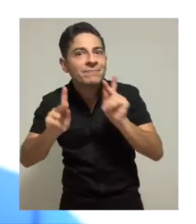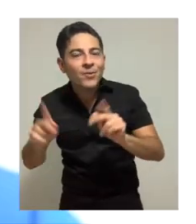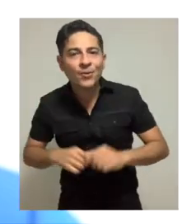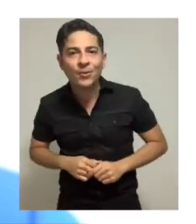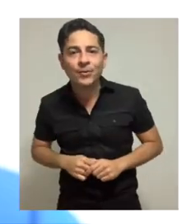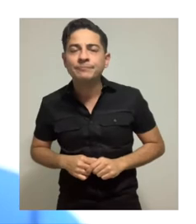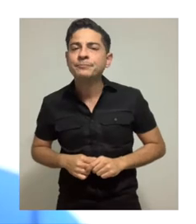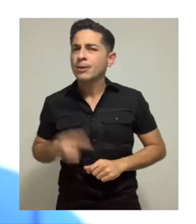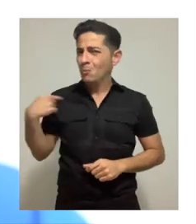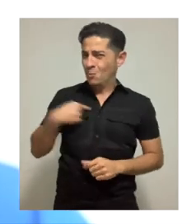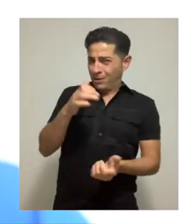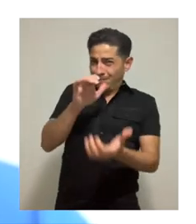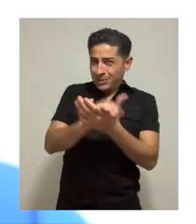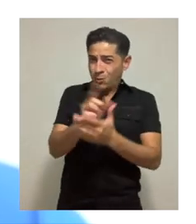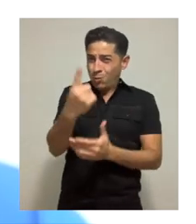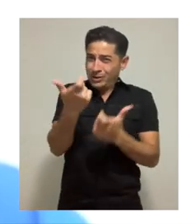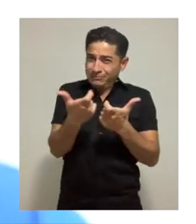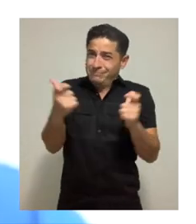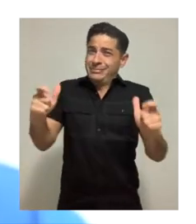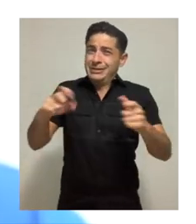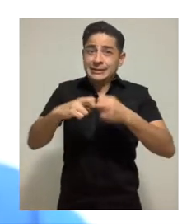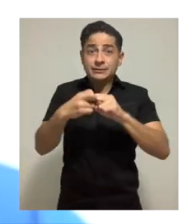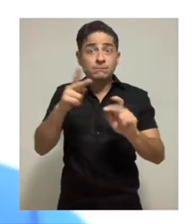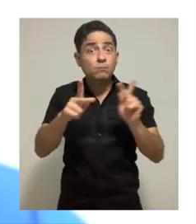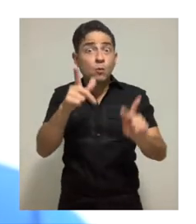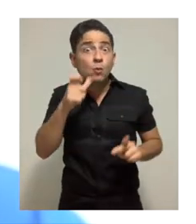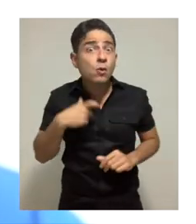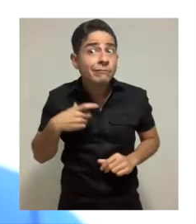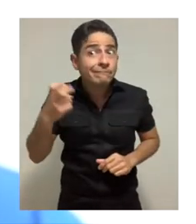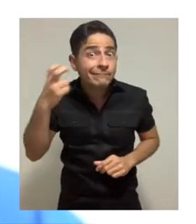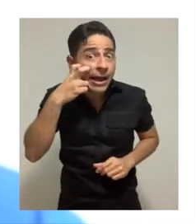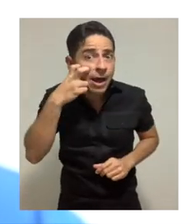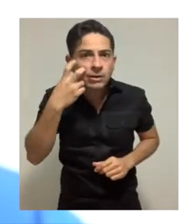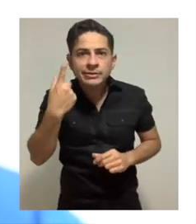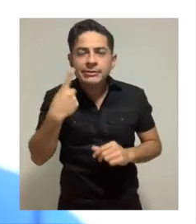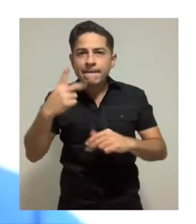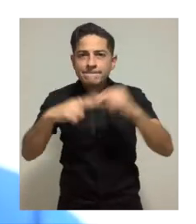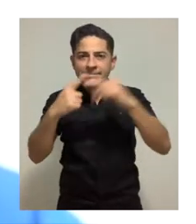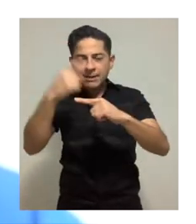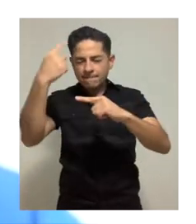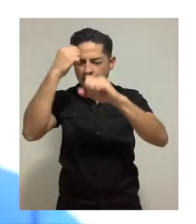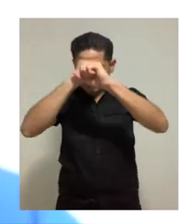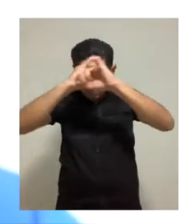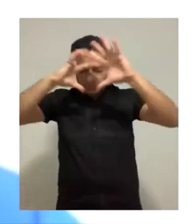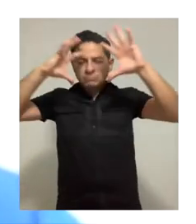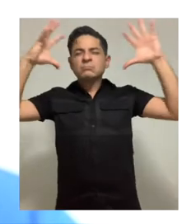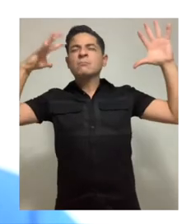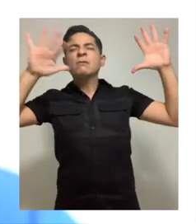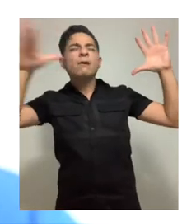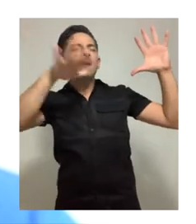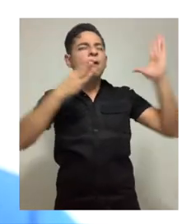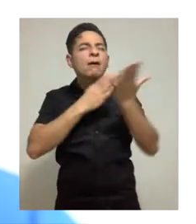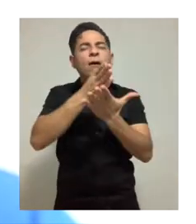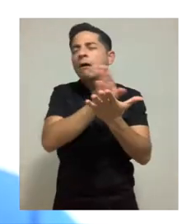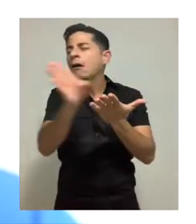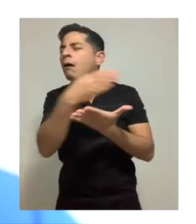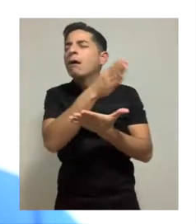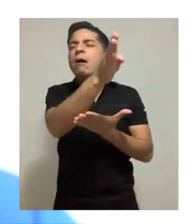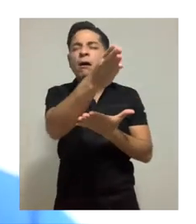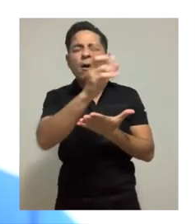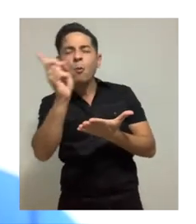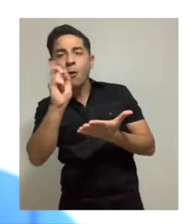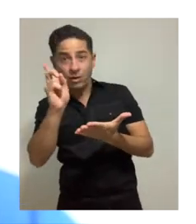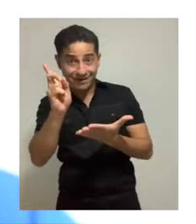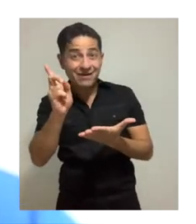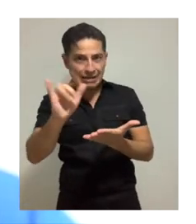Absolutely believe so. One of the major issues for people who are blind, for example, is to build a spatial map in their mind of